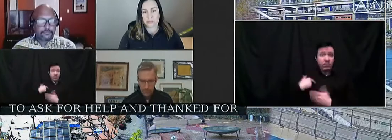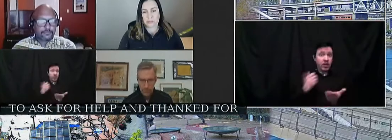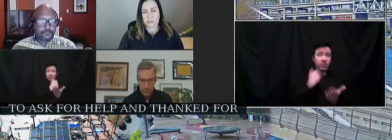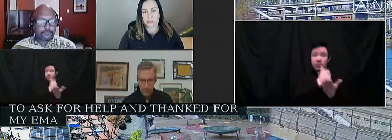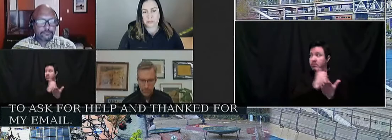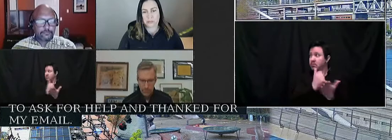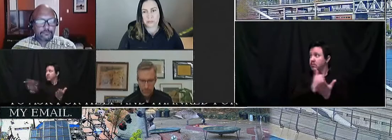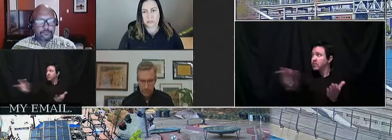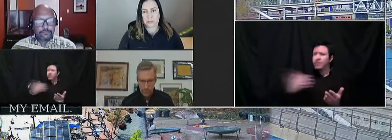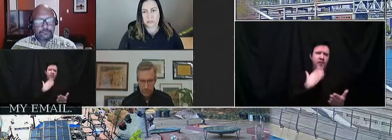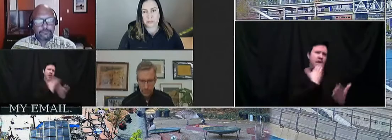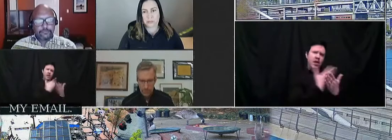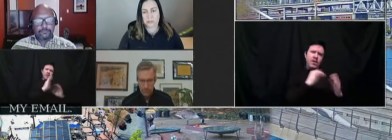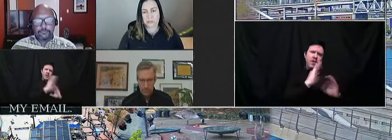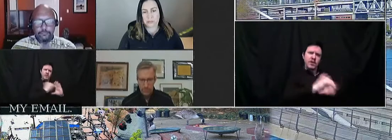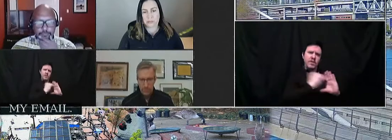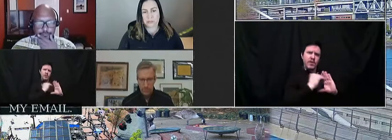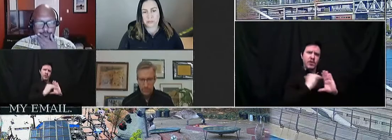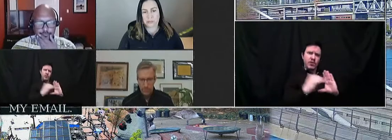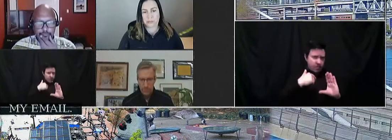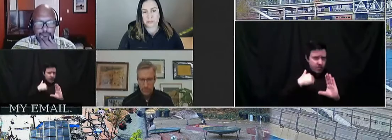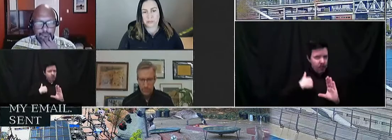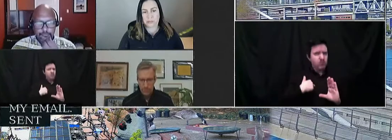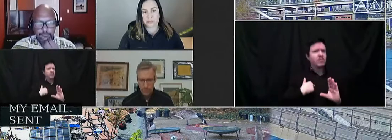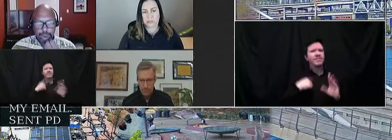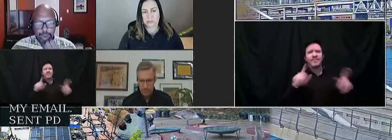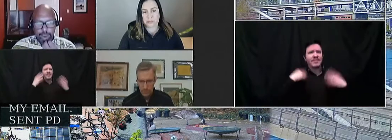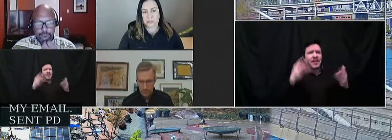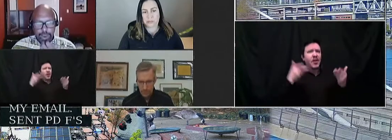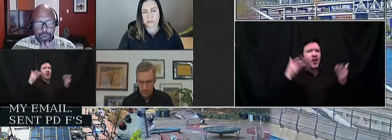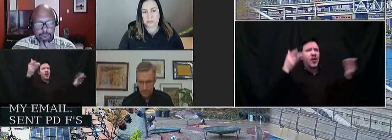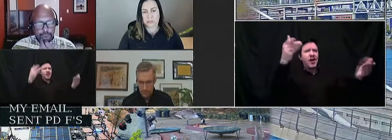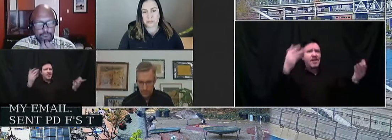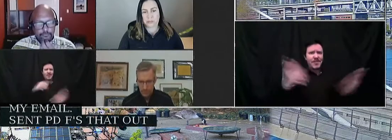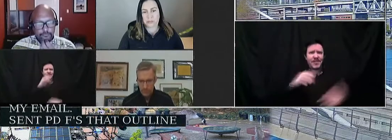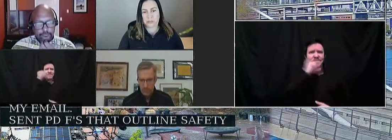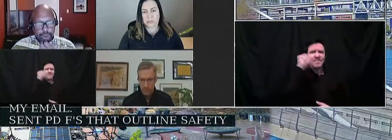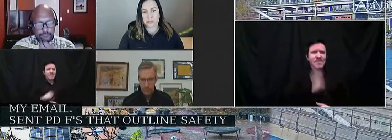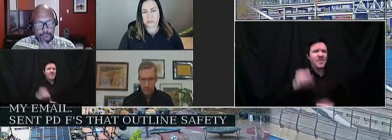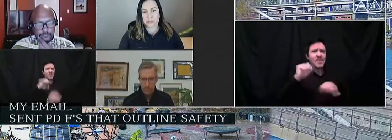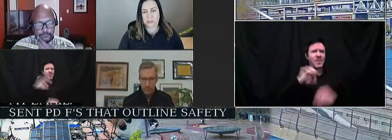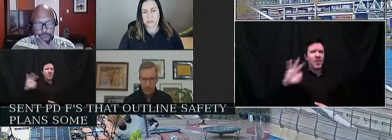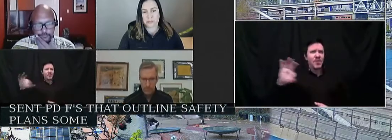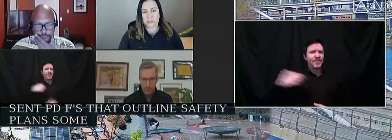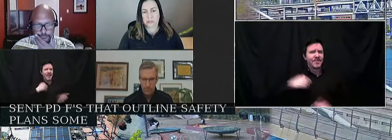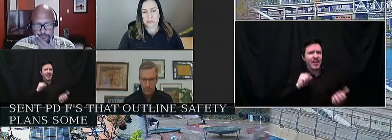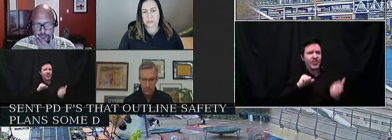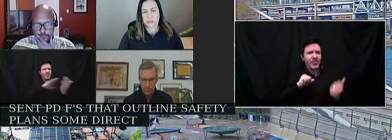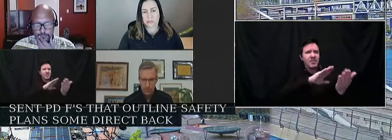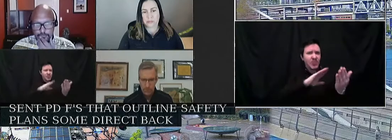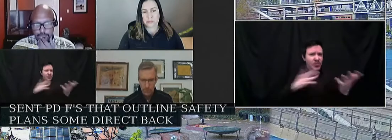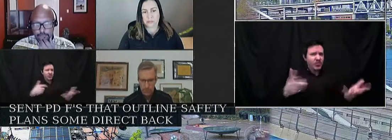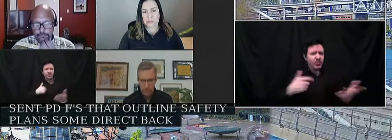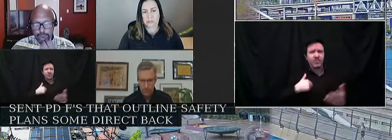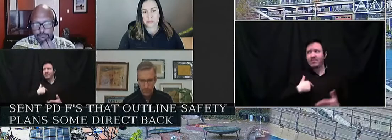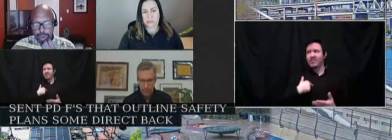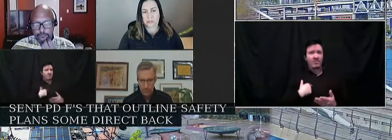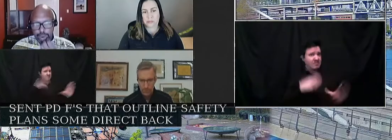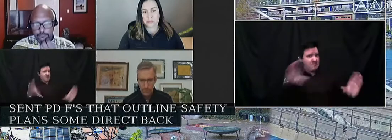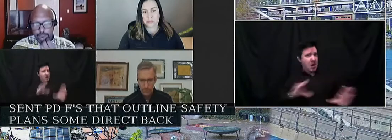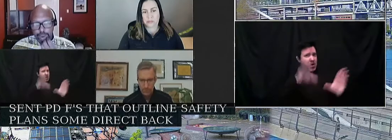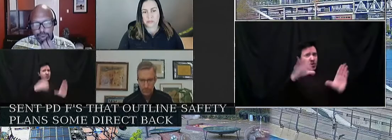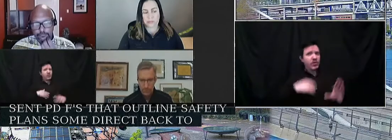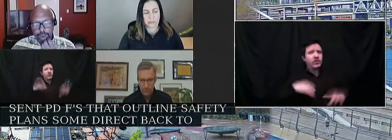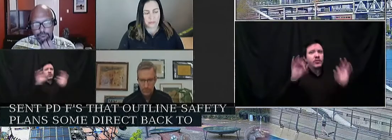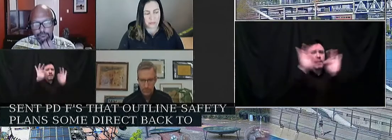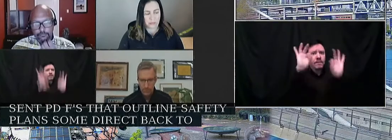safety and livability plans, some of which date back to 2018, and directed to file a report on the PDX reporter site. I filled out dozens of